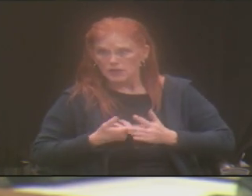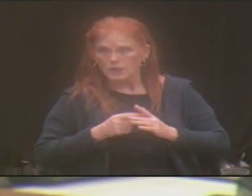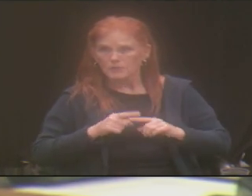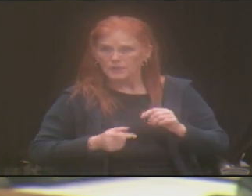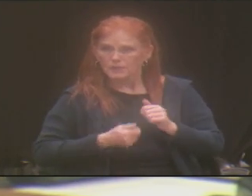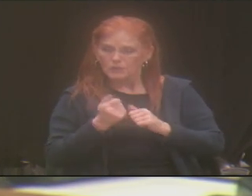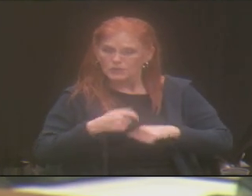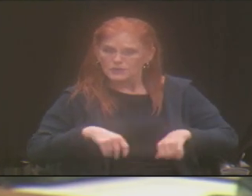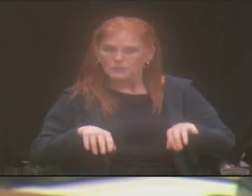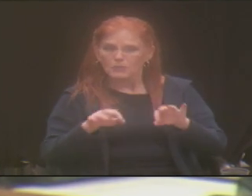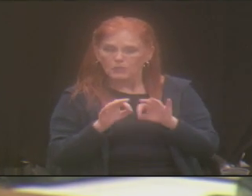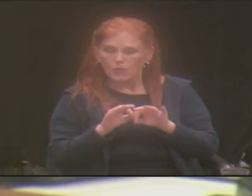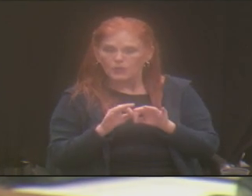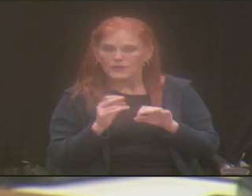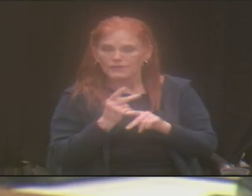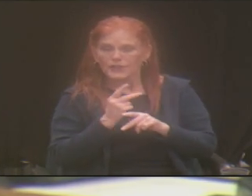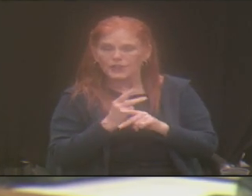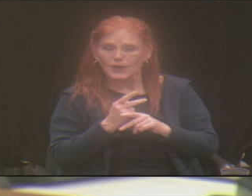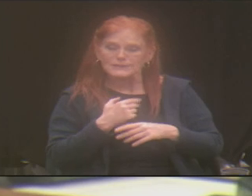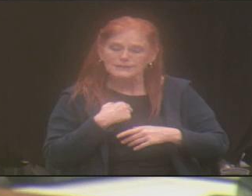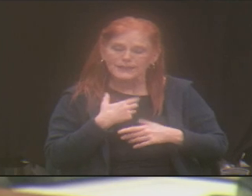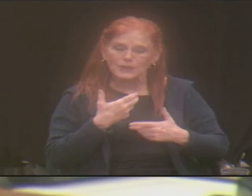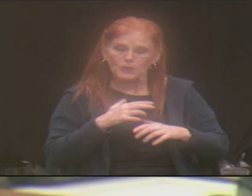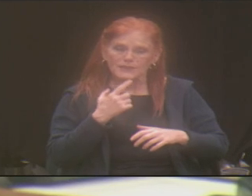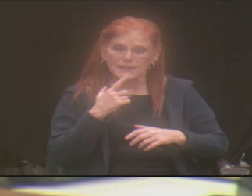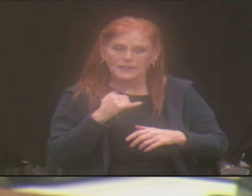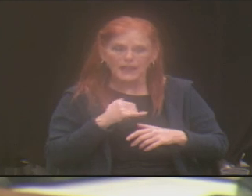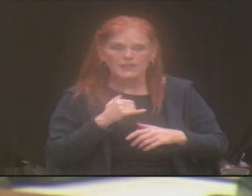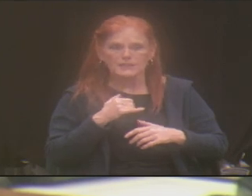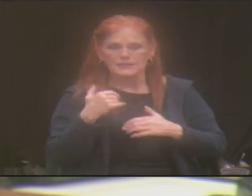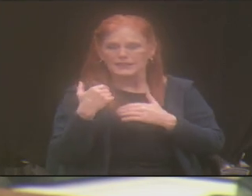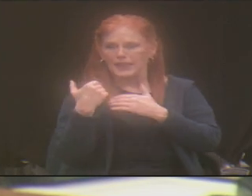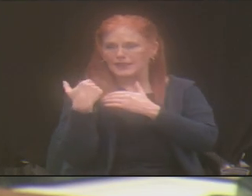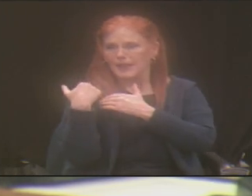trying to figure out who, I hate to say this, but who holds liability.